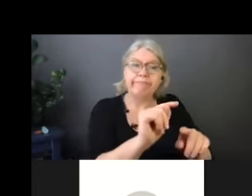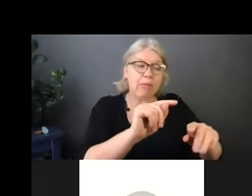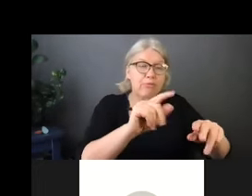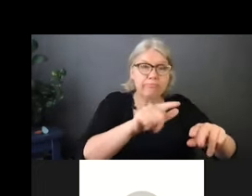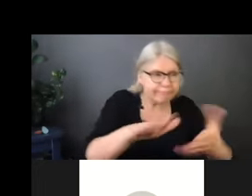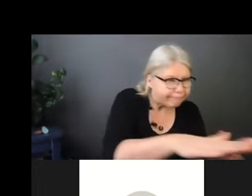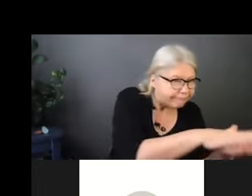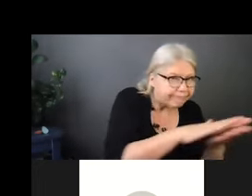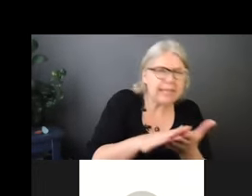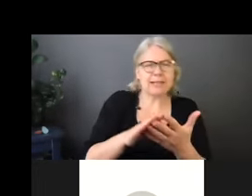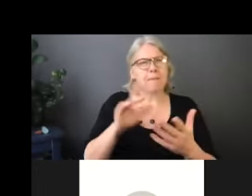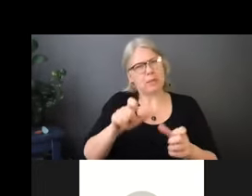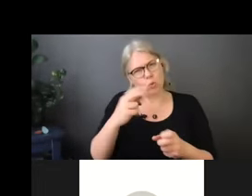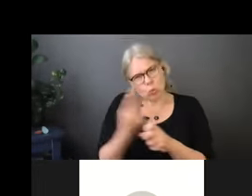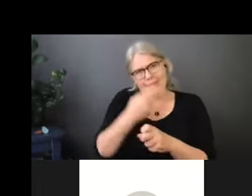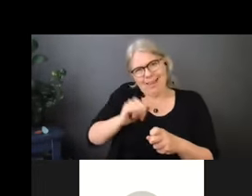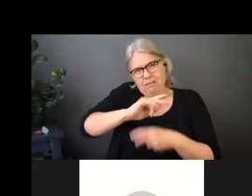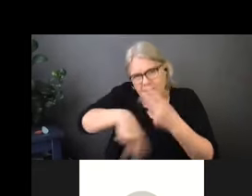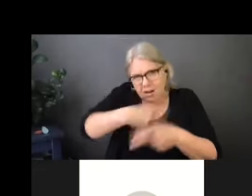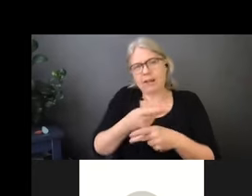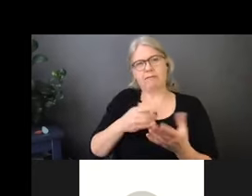to reduce that sort of viral load.